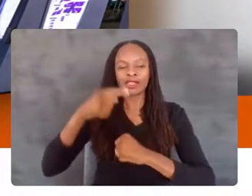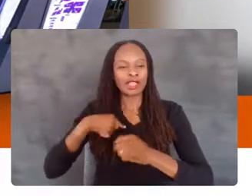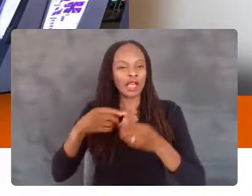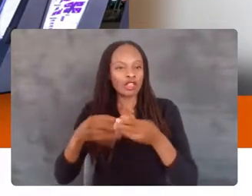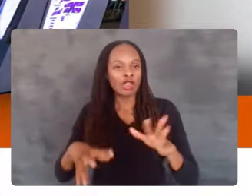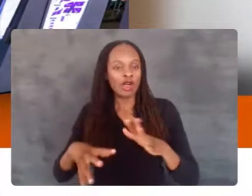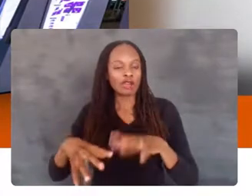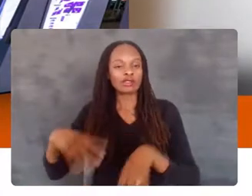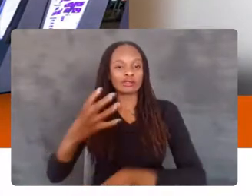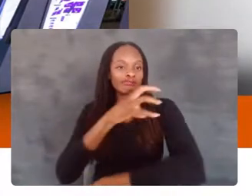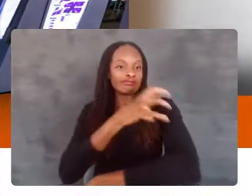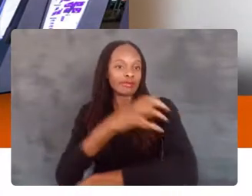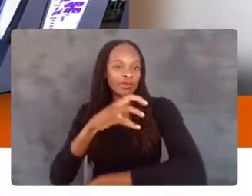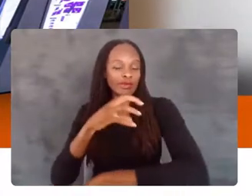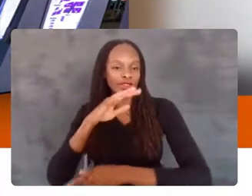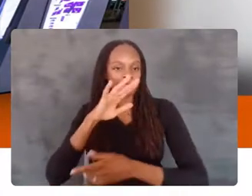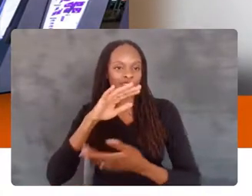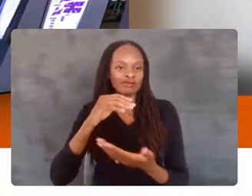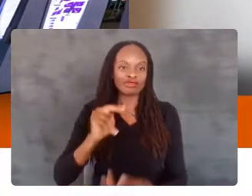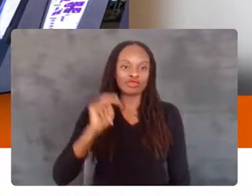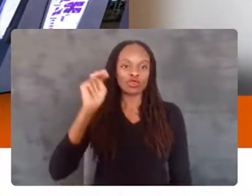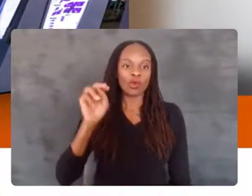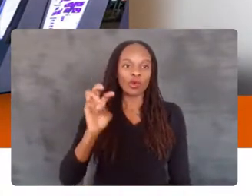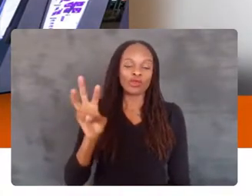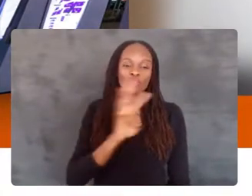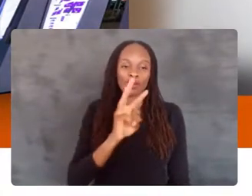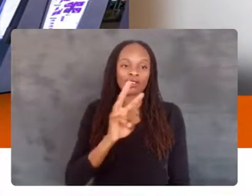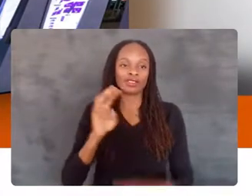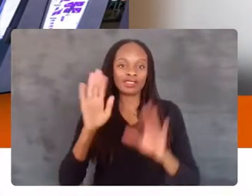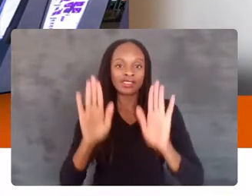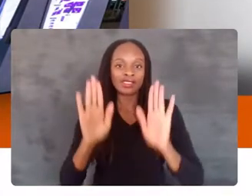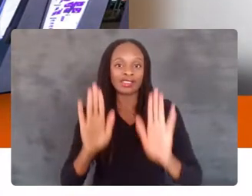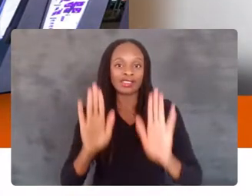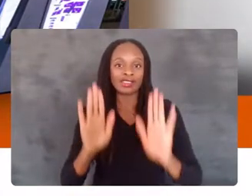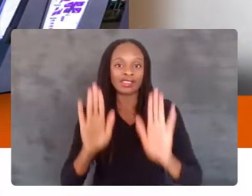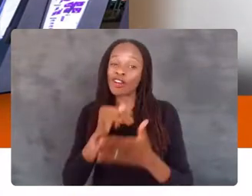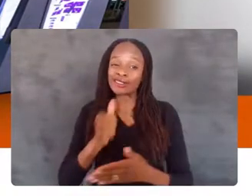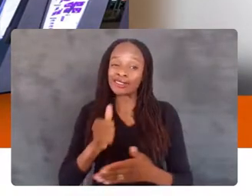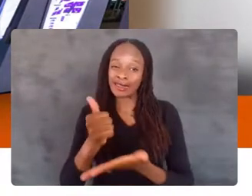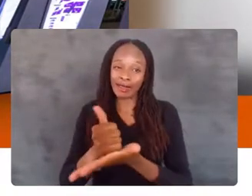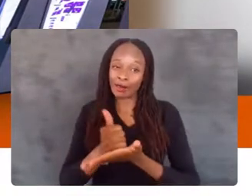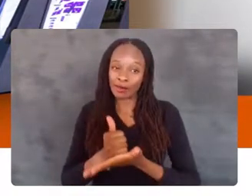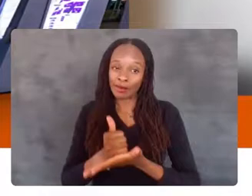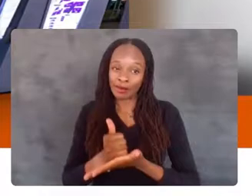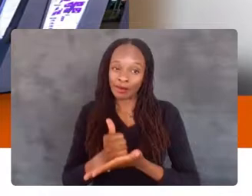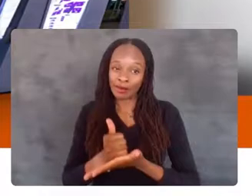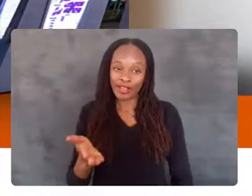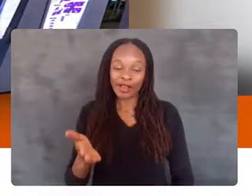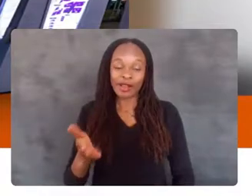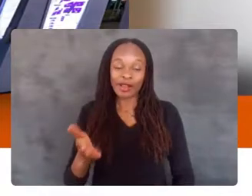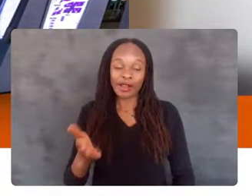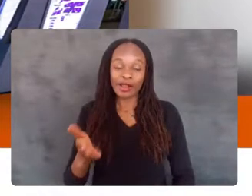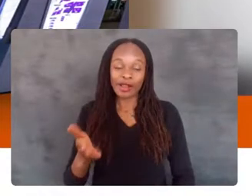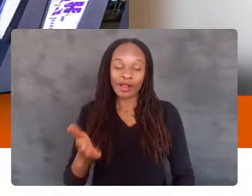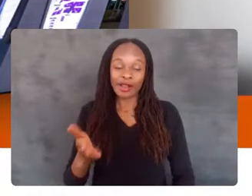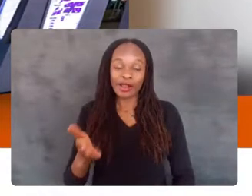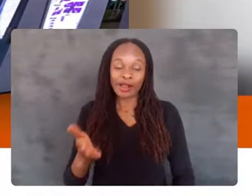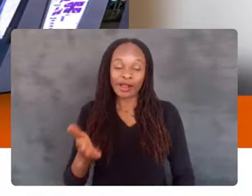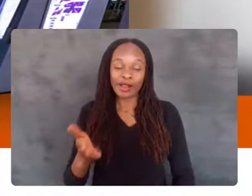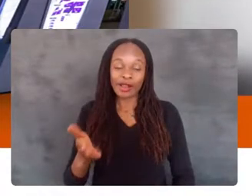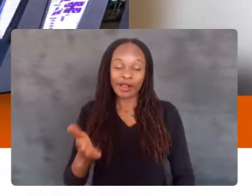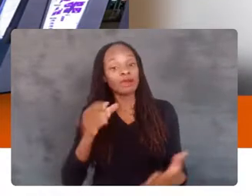the Northwest on Sunday and art did not help me there either. But with that, that's me.